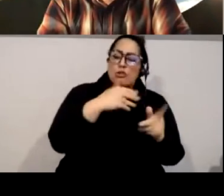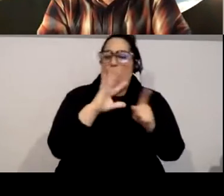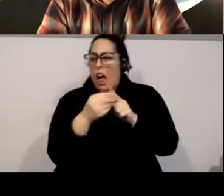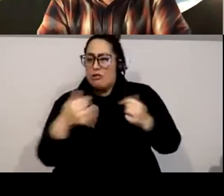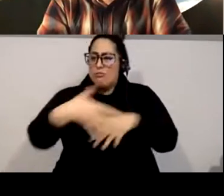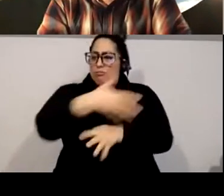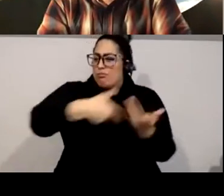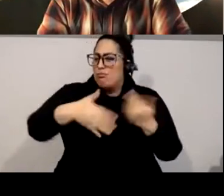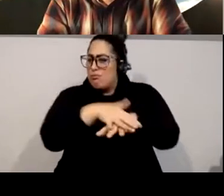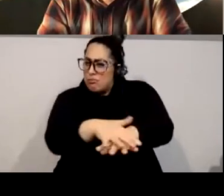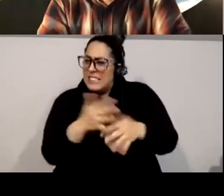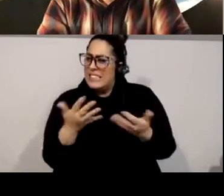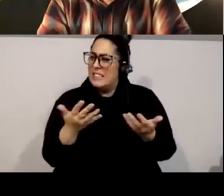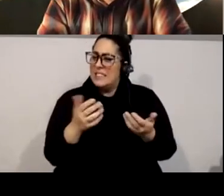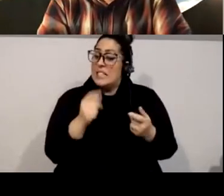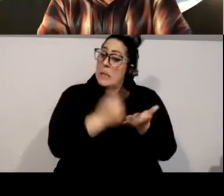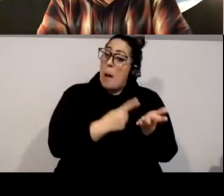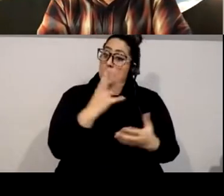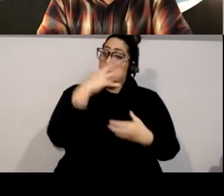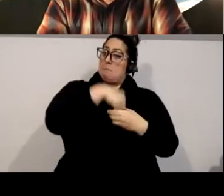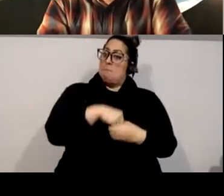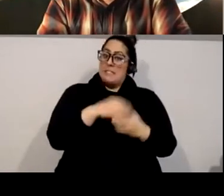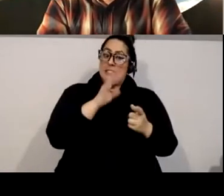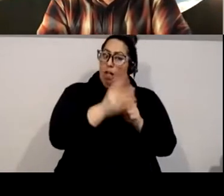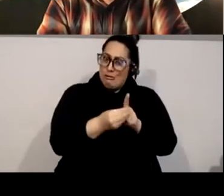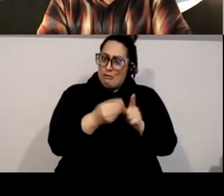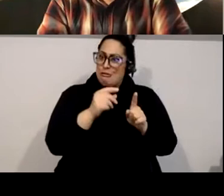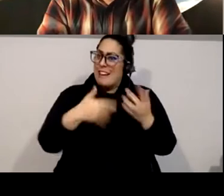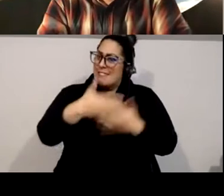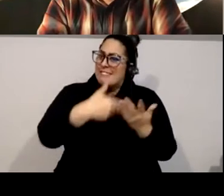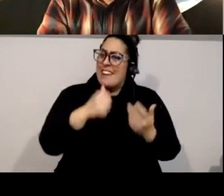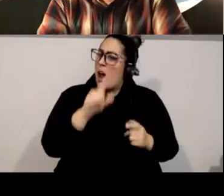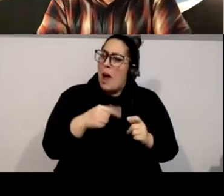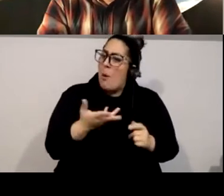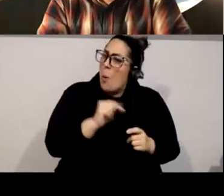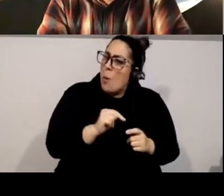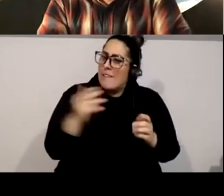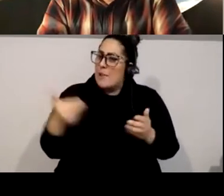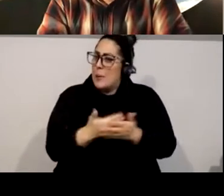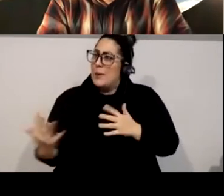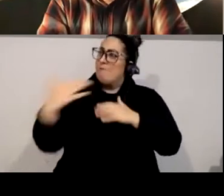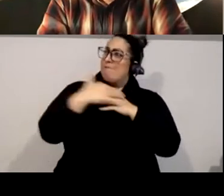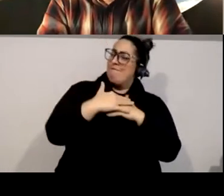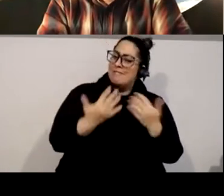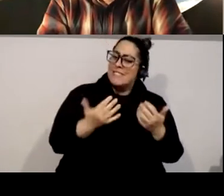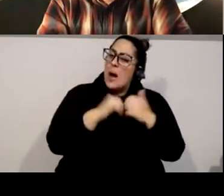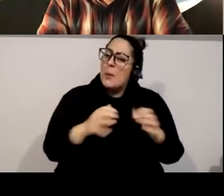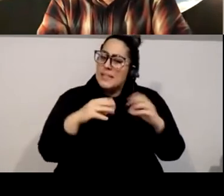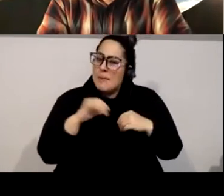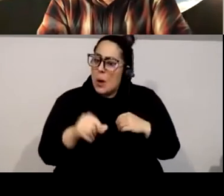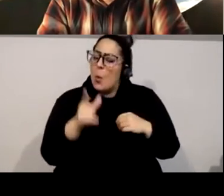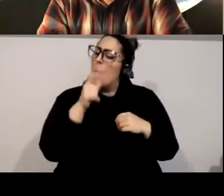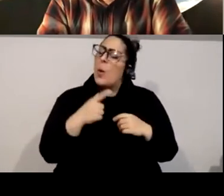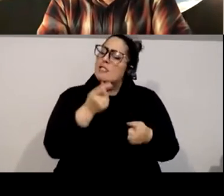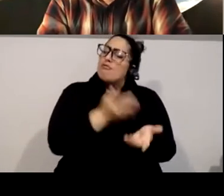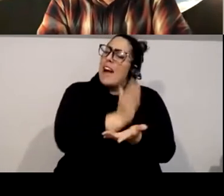So how do we make sense of this phenomenon in our individual creative practices? And what distinguishes appropriation from influence? Who has the right to tell the